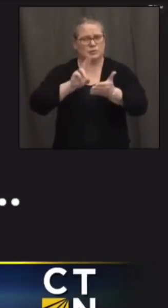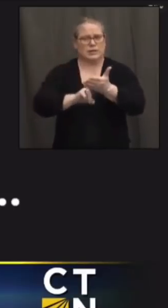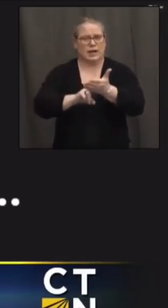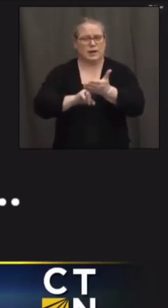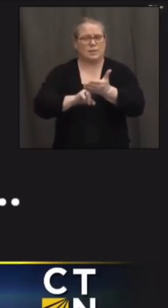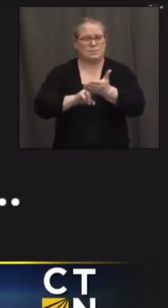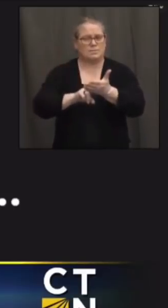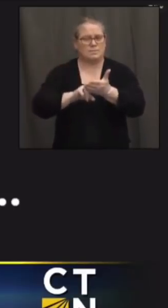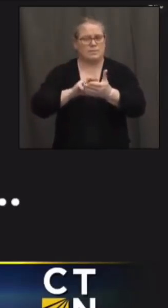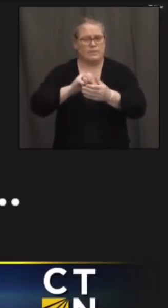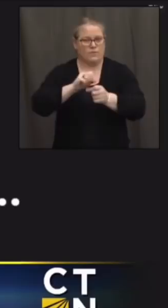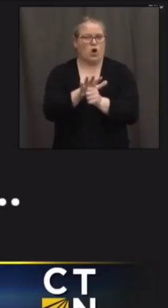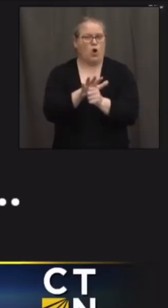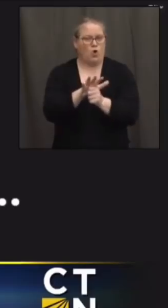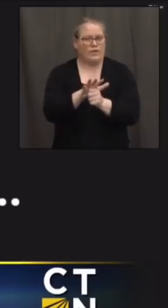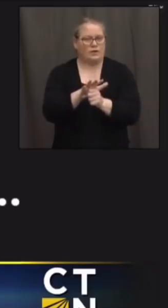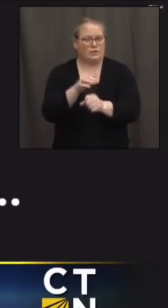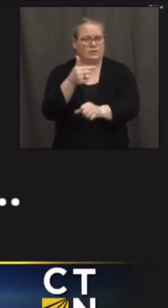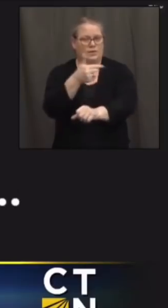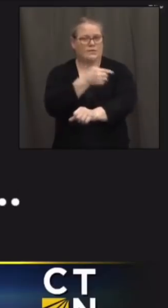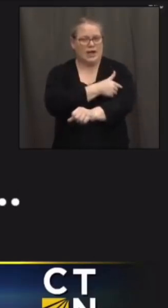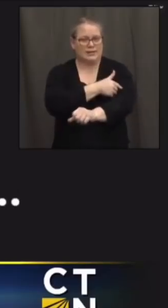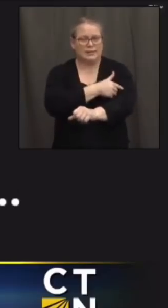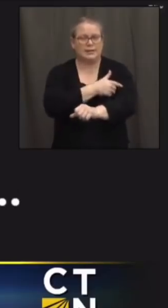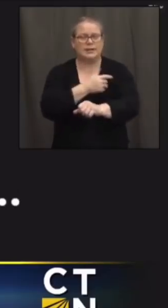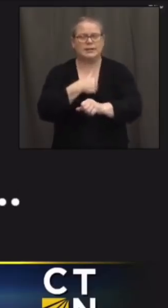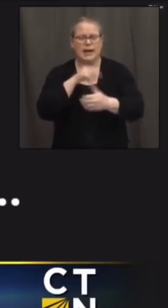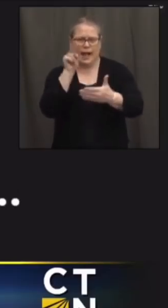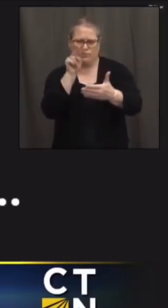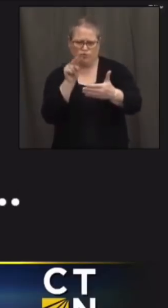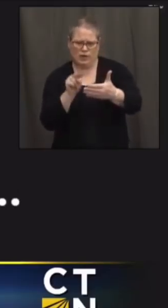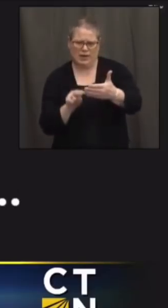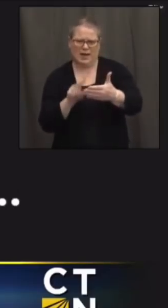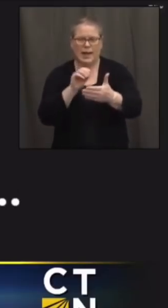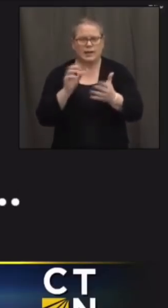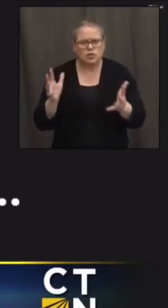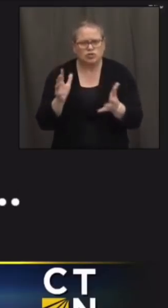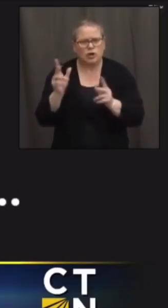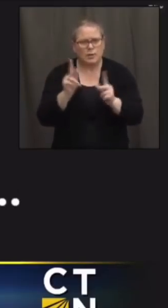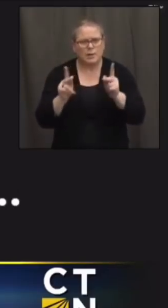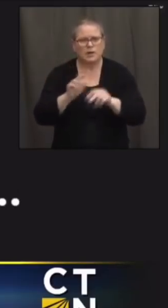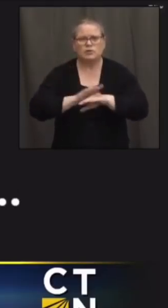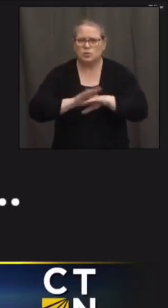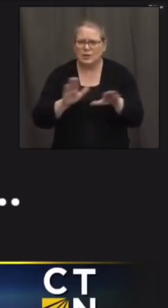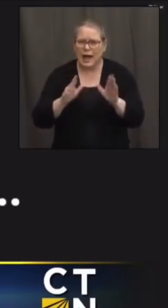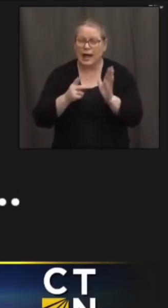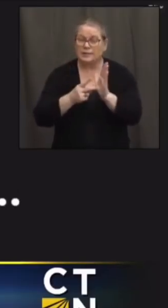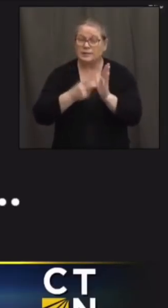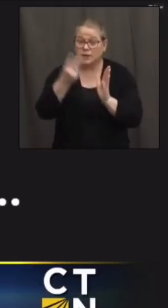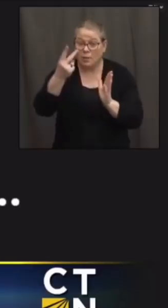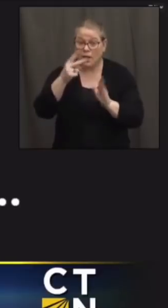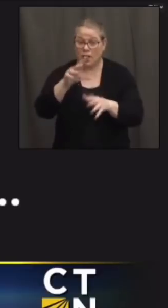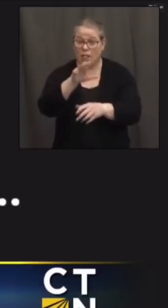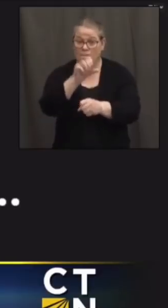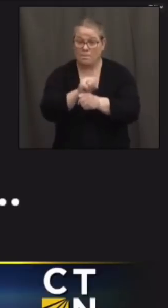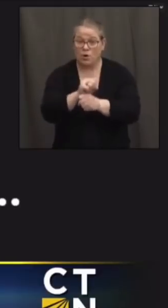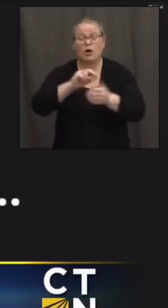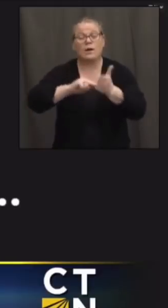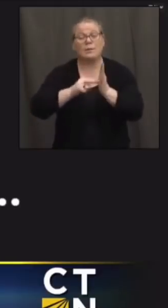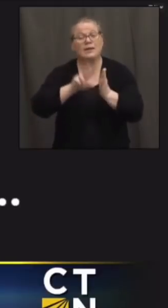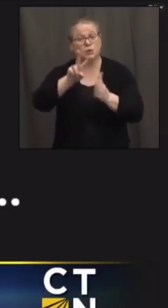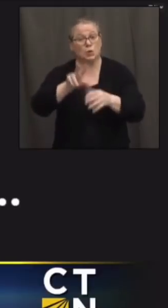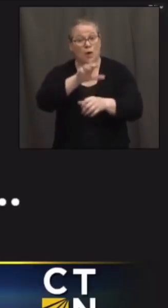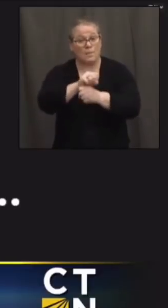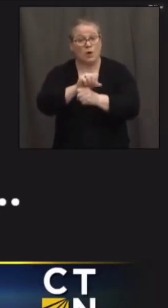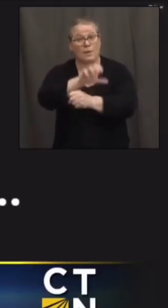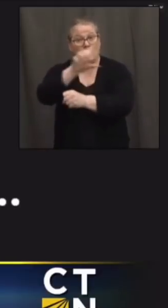way um warning or urging people not to double book is this is an issue you've run into people are trying to get the vaccine